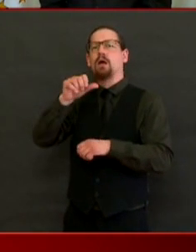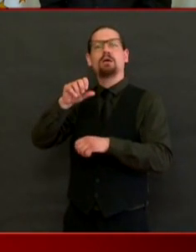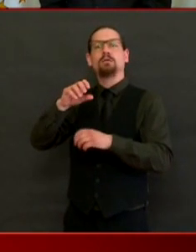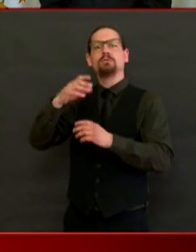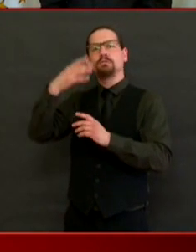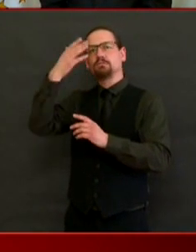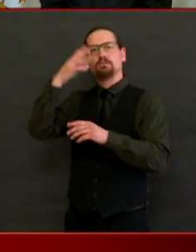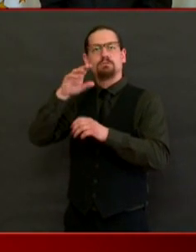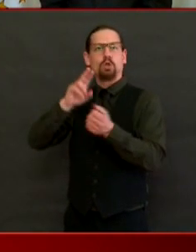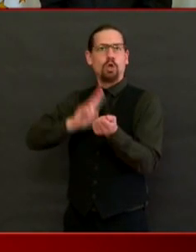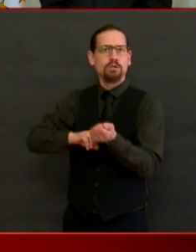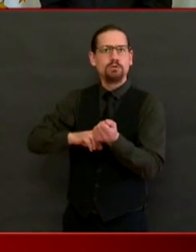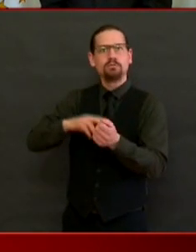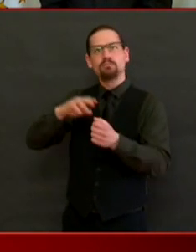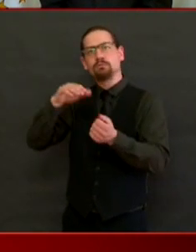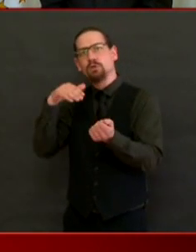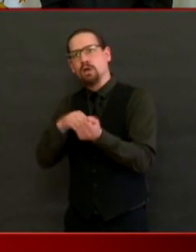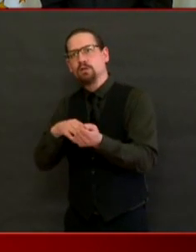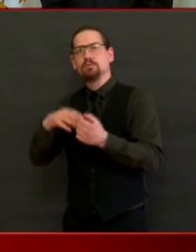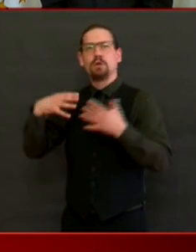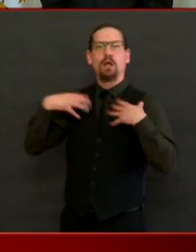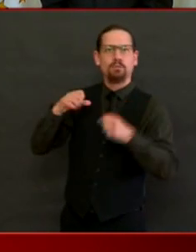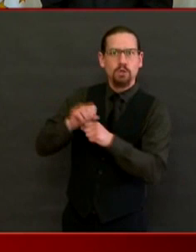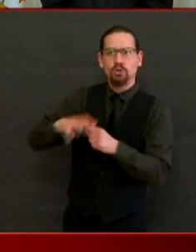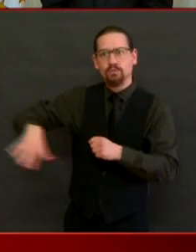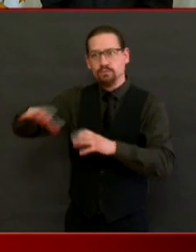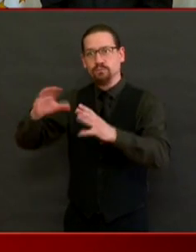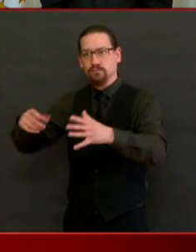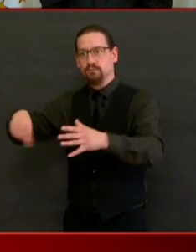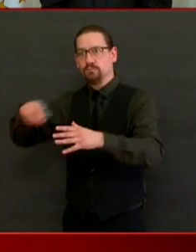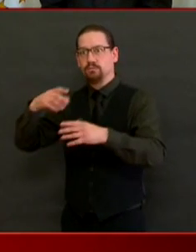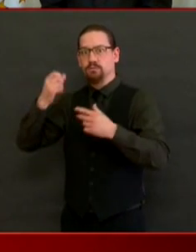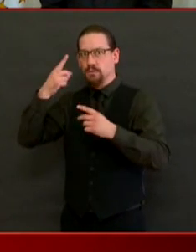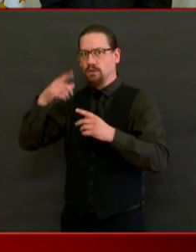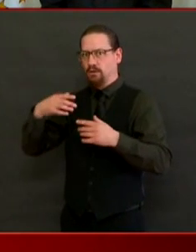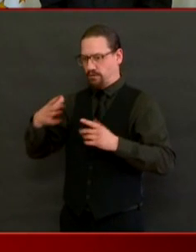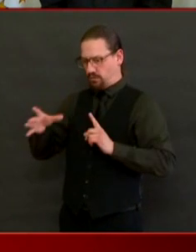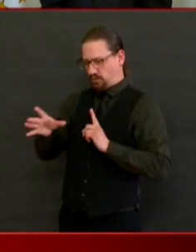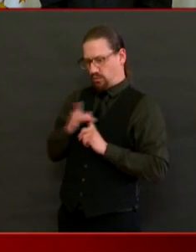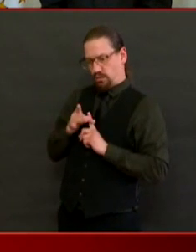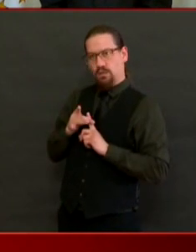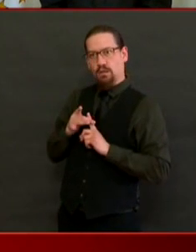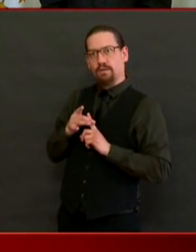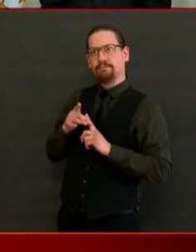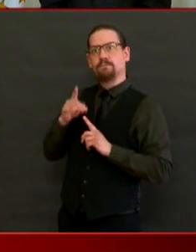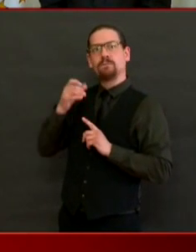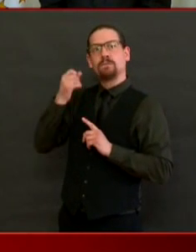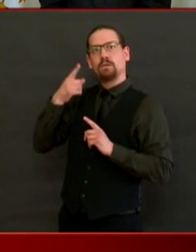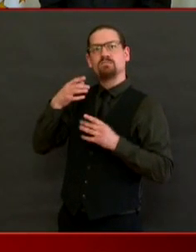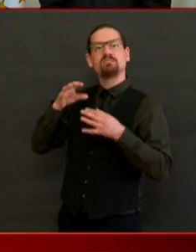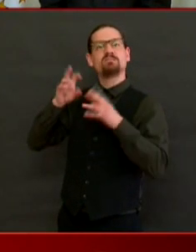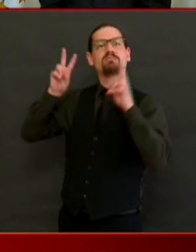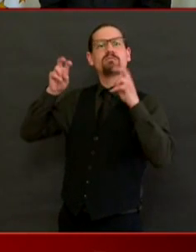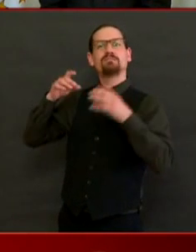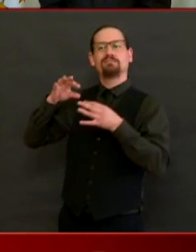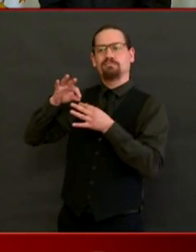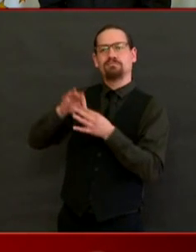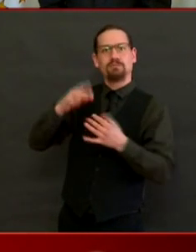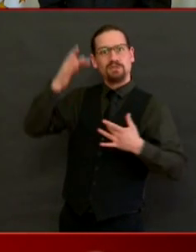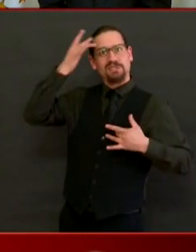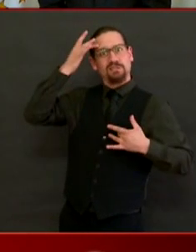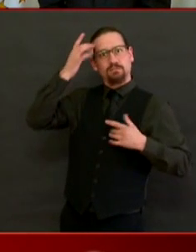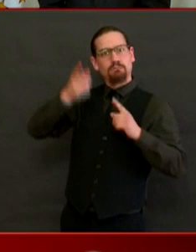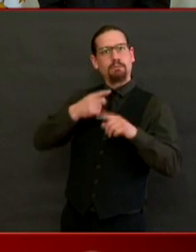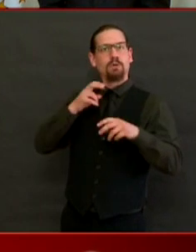work-related, providing the worker with labor protections. She hasn't heard from you. I haven't seen it, but I will certainly look at it.